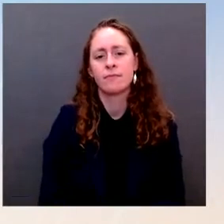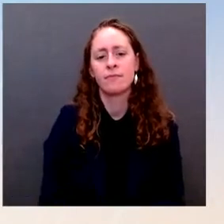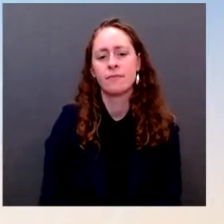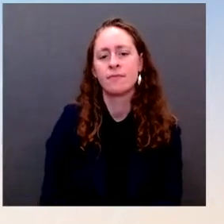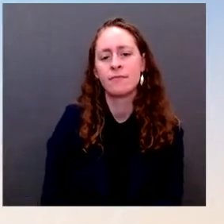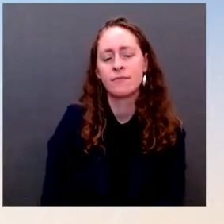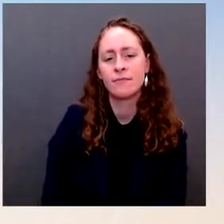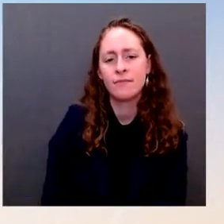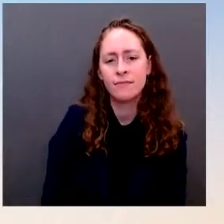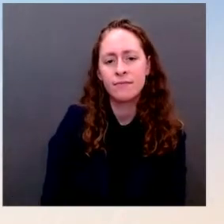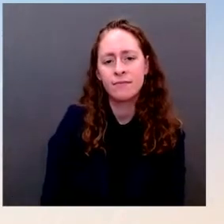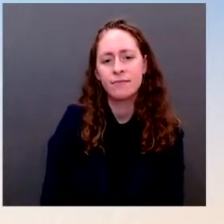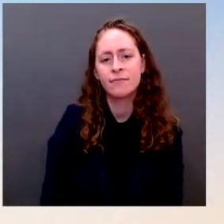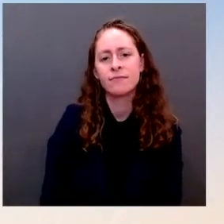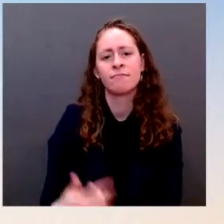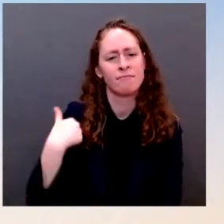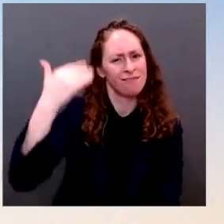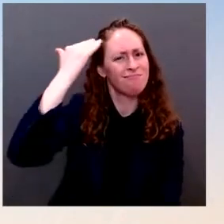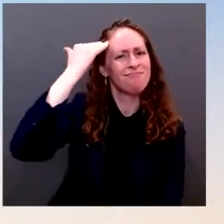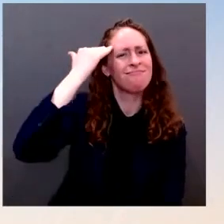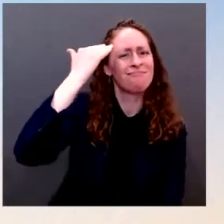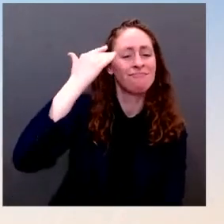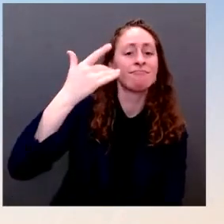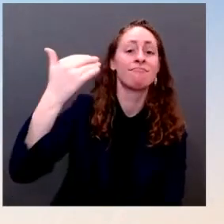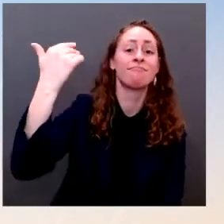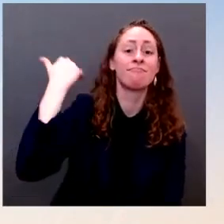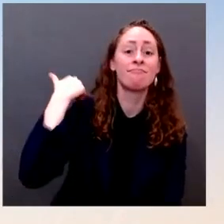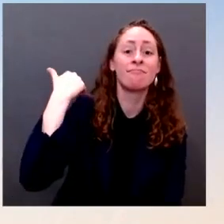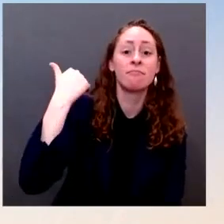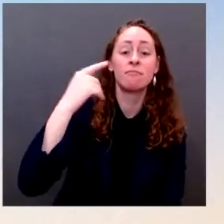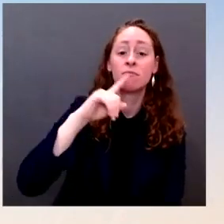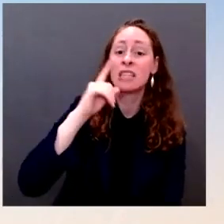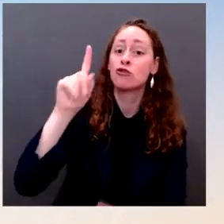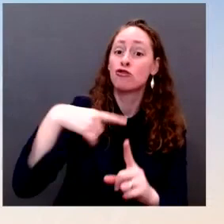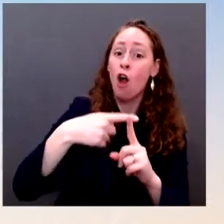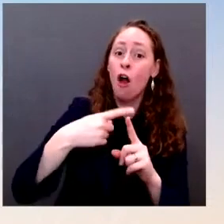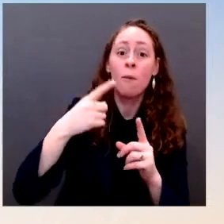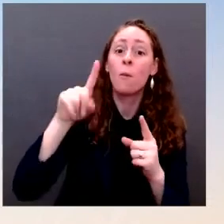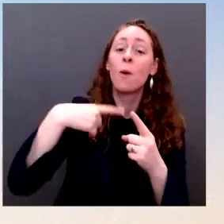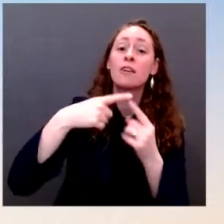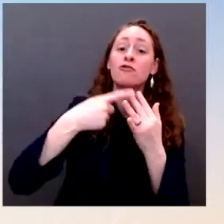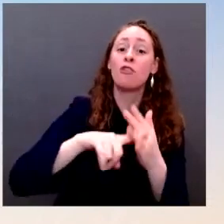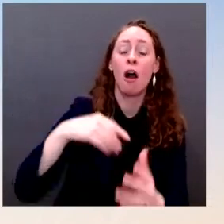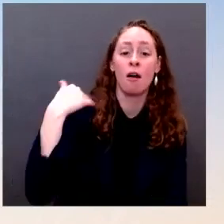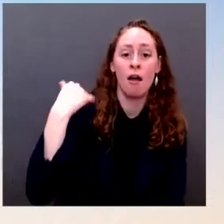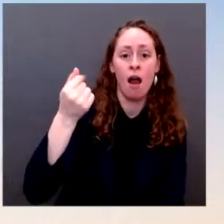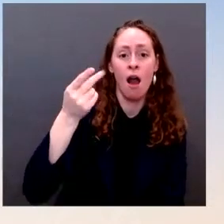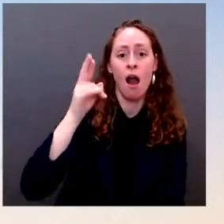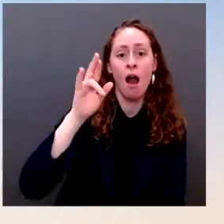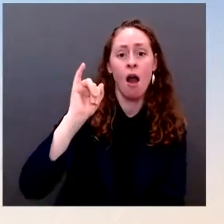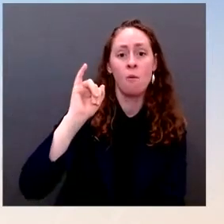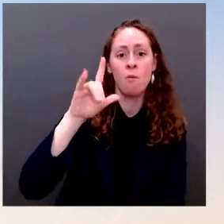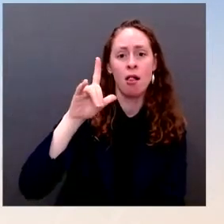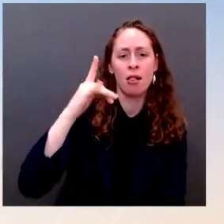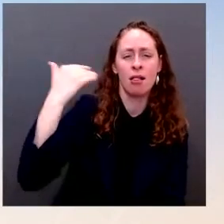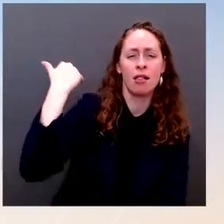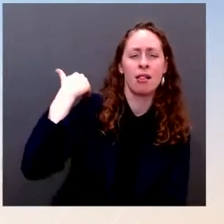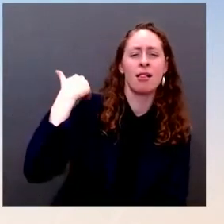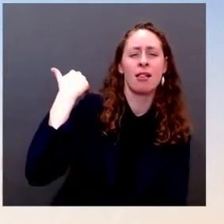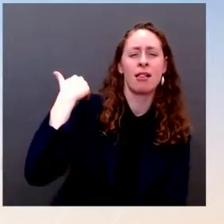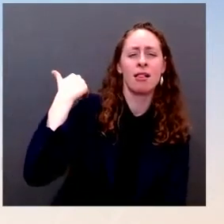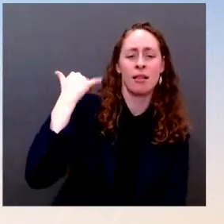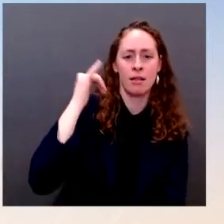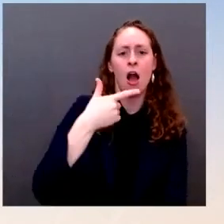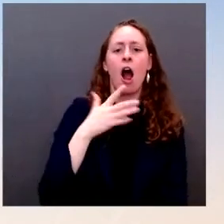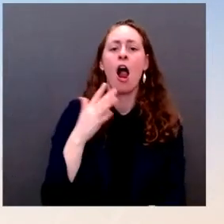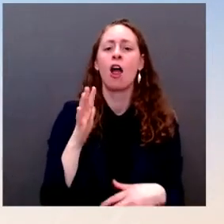troops on the border in April. So, why have we waited so long to send the kind of aid that we're sending out? Why haven't we sent,